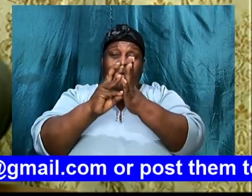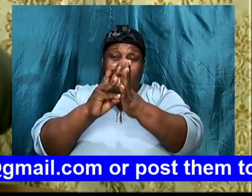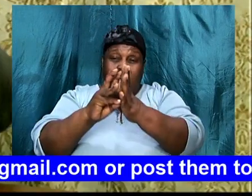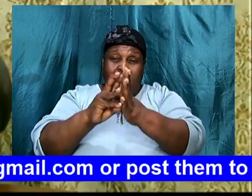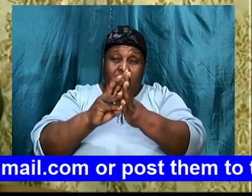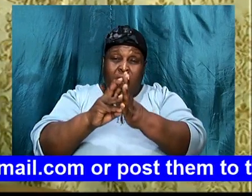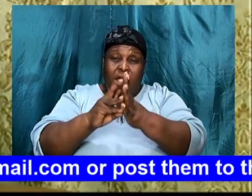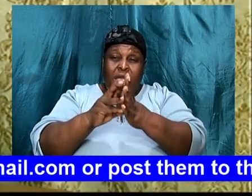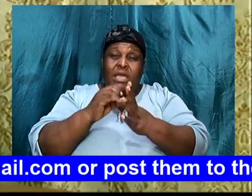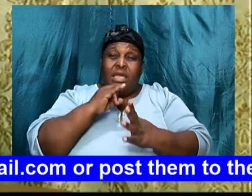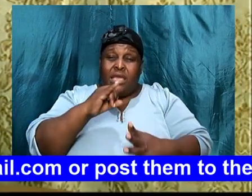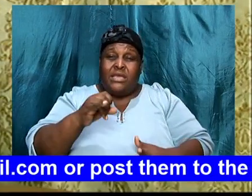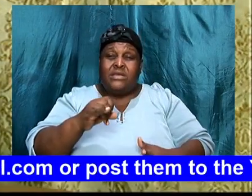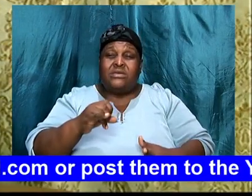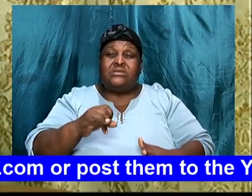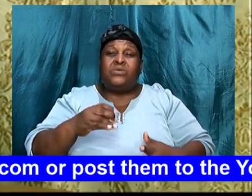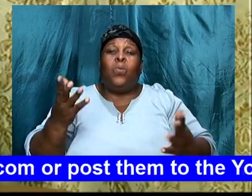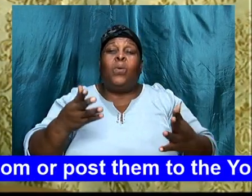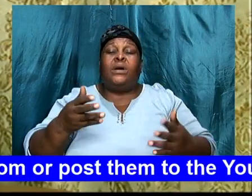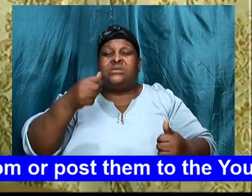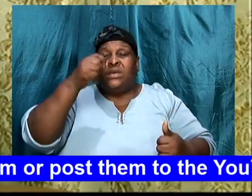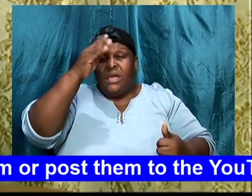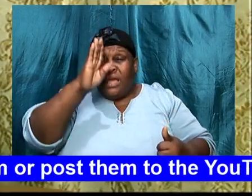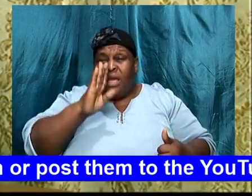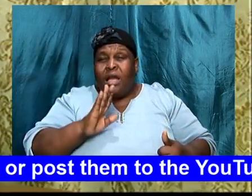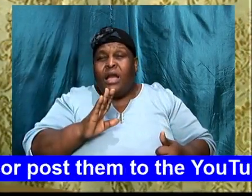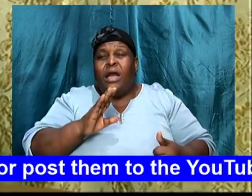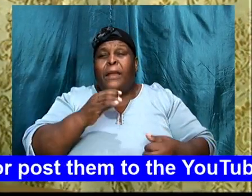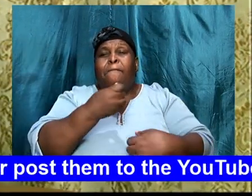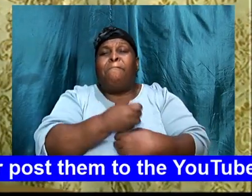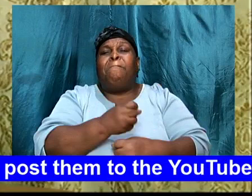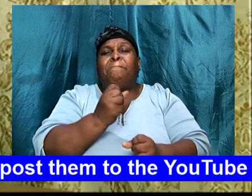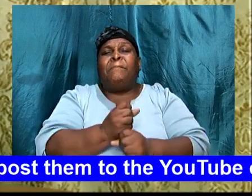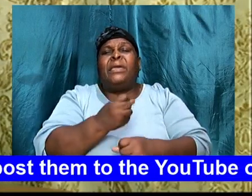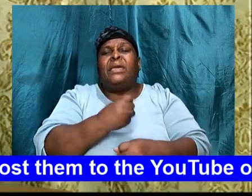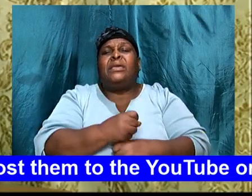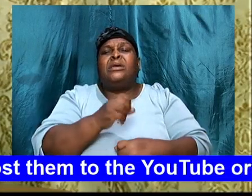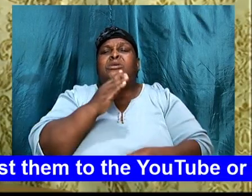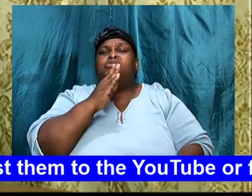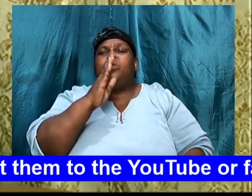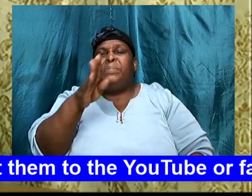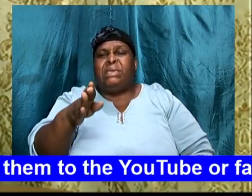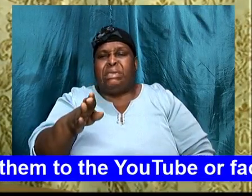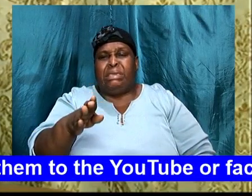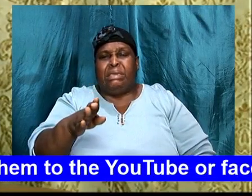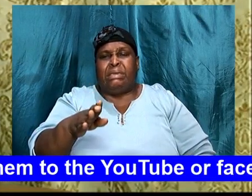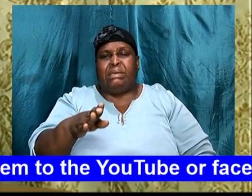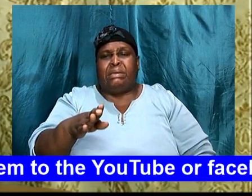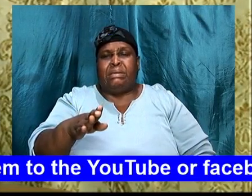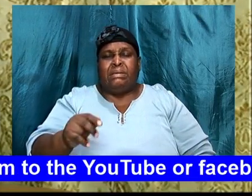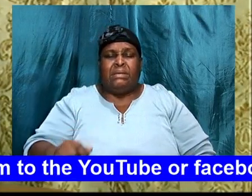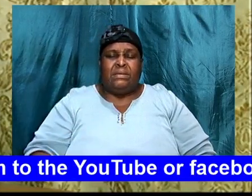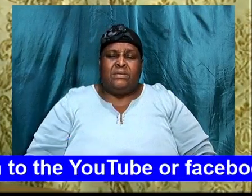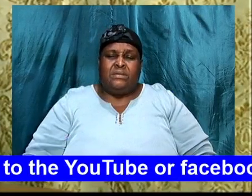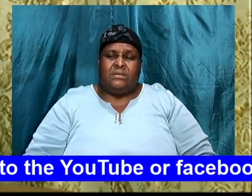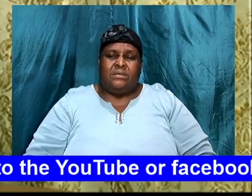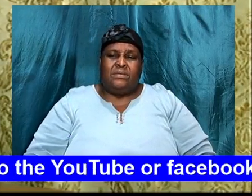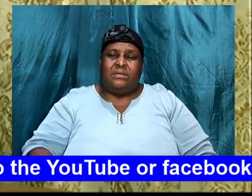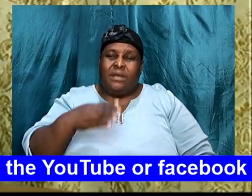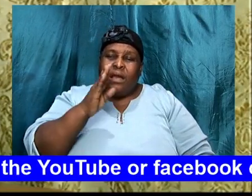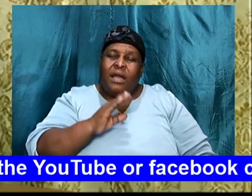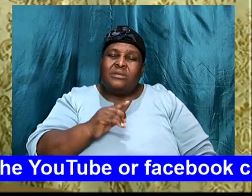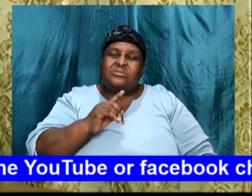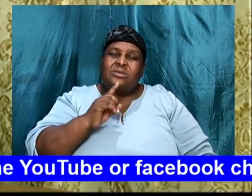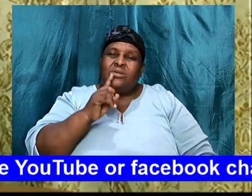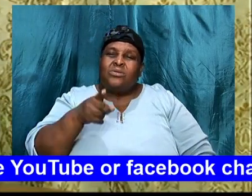but we must, understand, that God, has made man, free will, moral agent, and God, is not going,